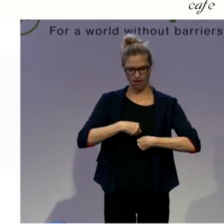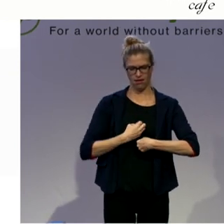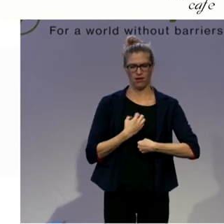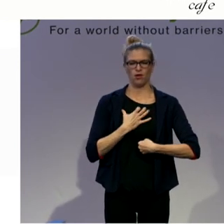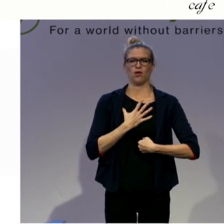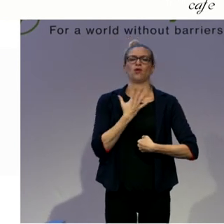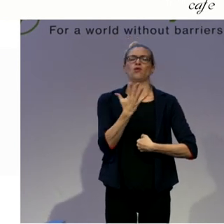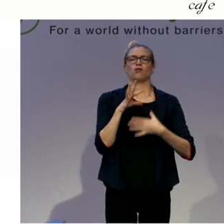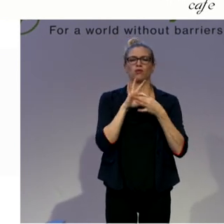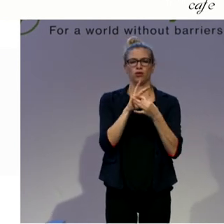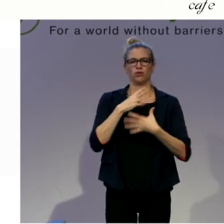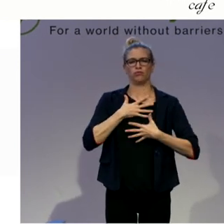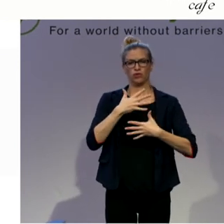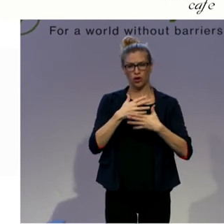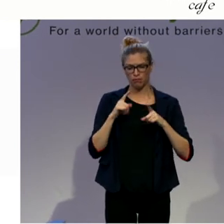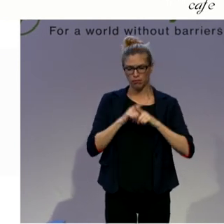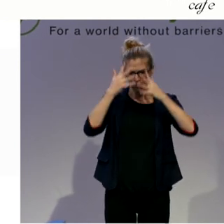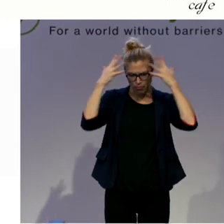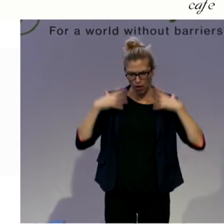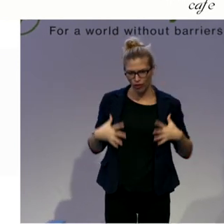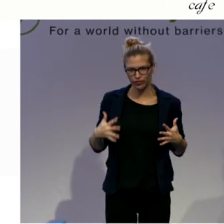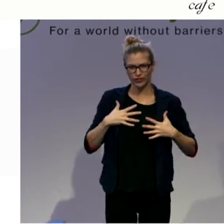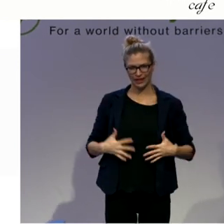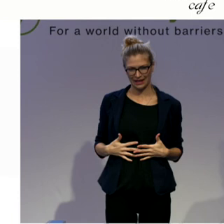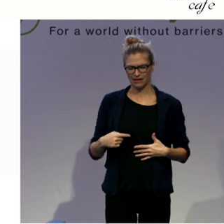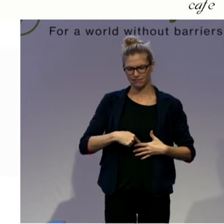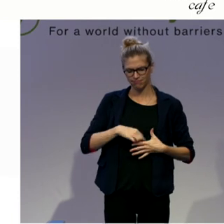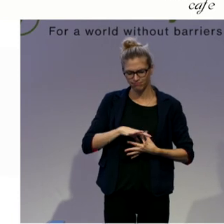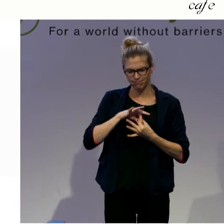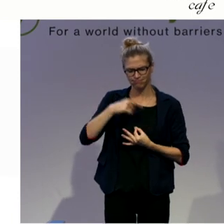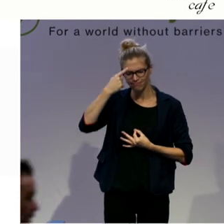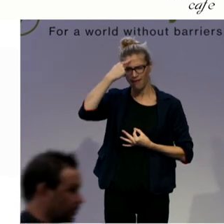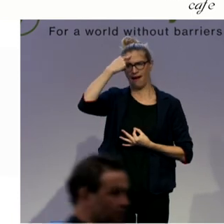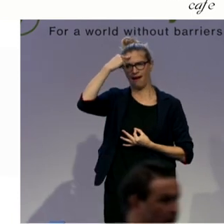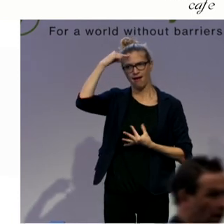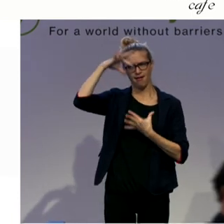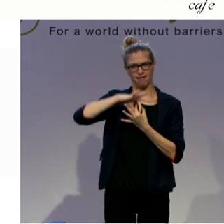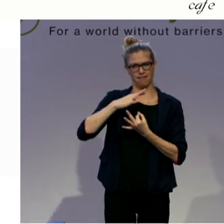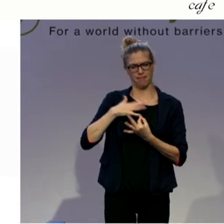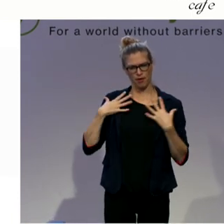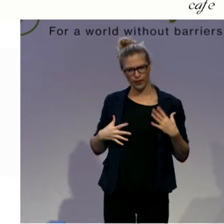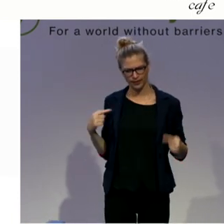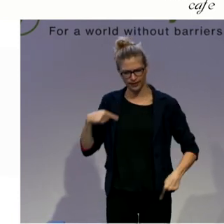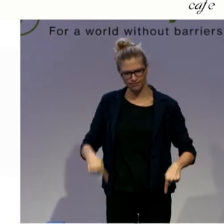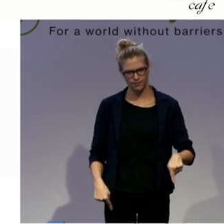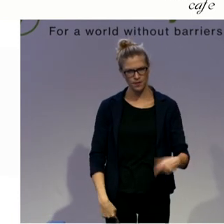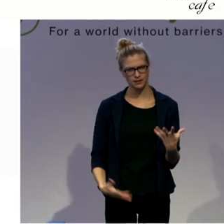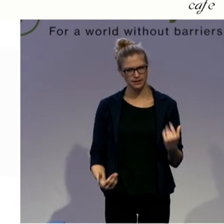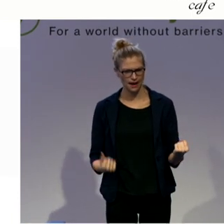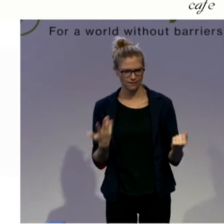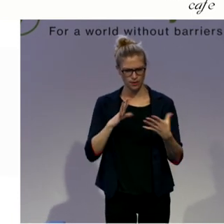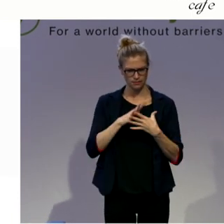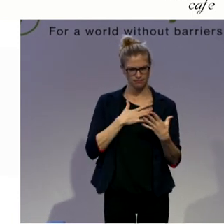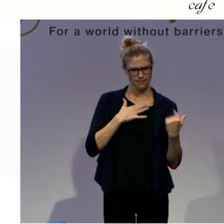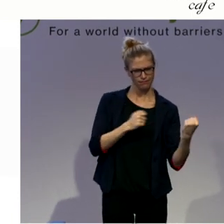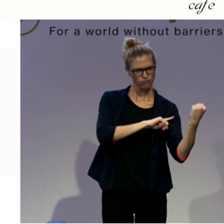itself. It's about realizing what you are doing, where your scapulas are, where your belly is,